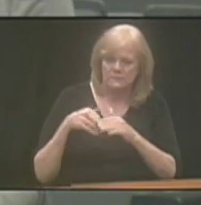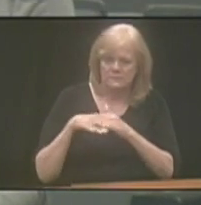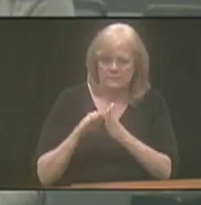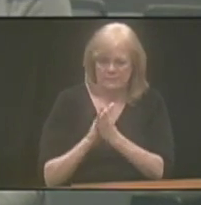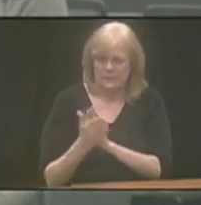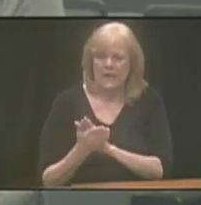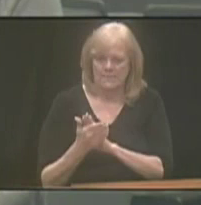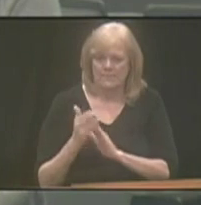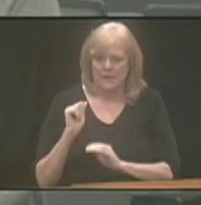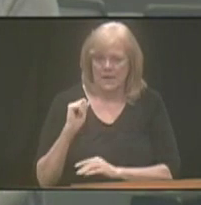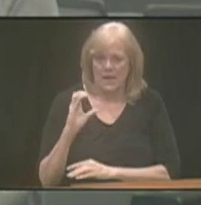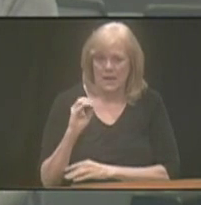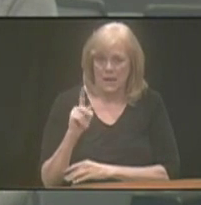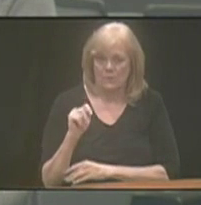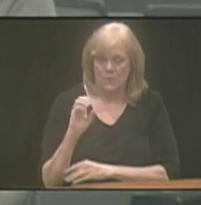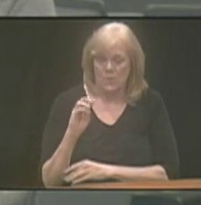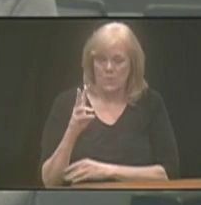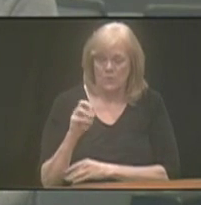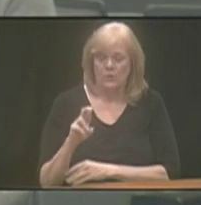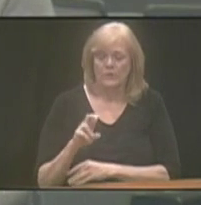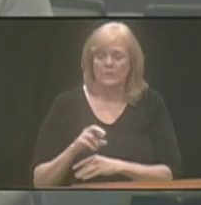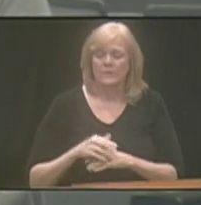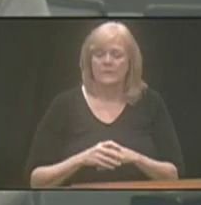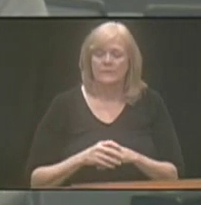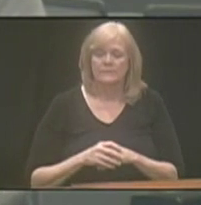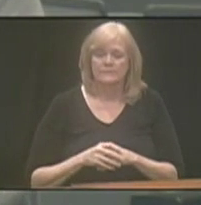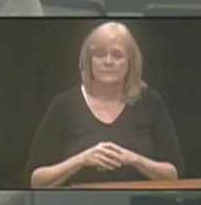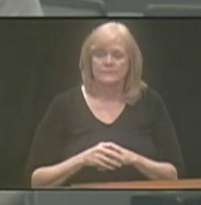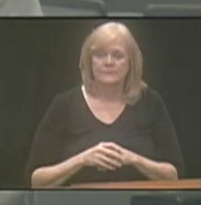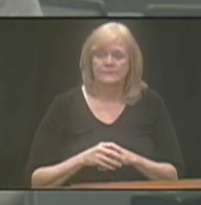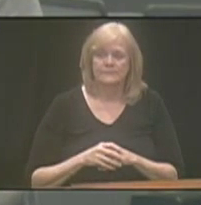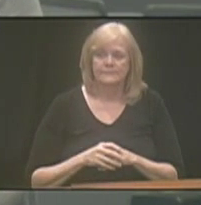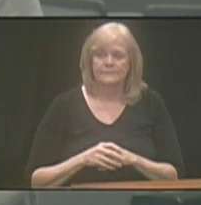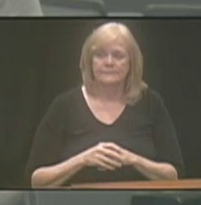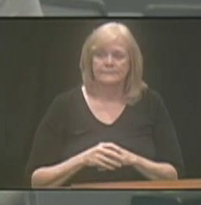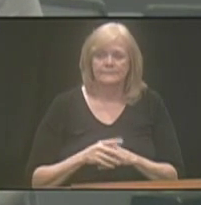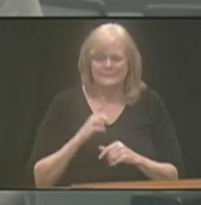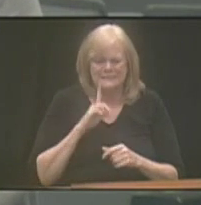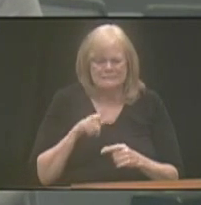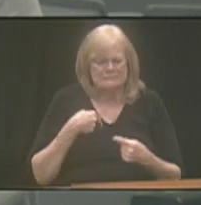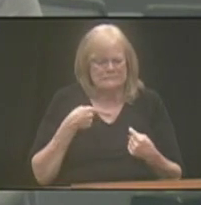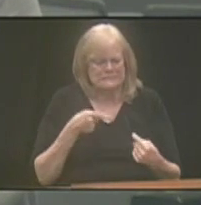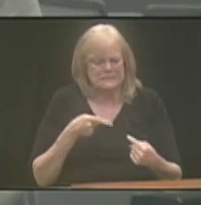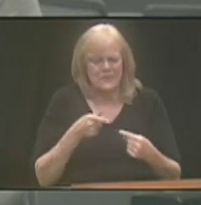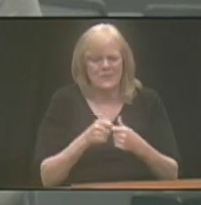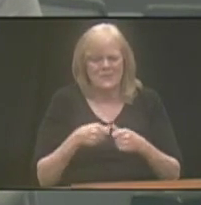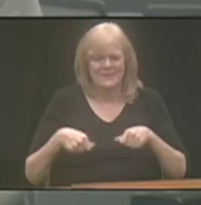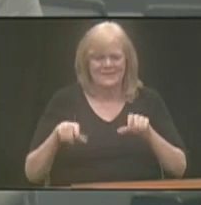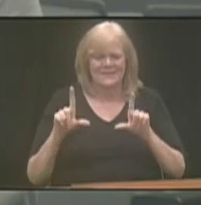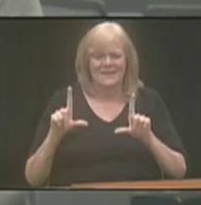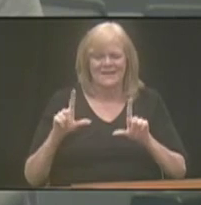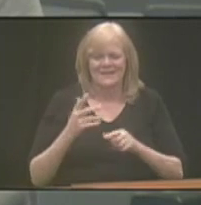mean to be an account owner. An eligible, oh man, I'm really struggling with this.